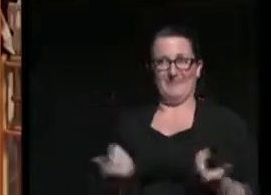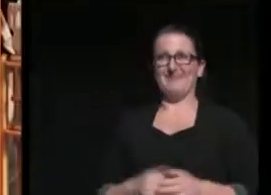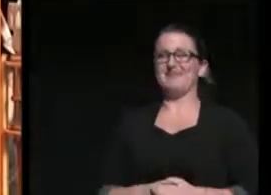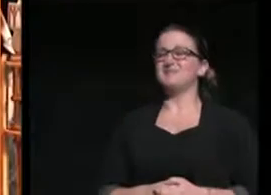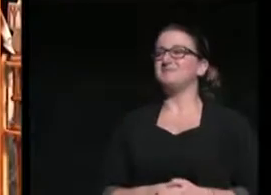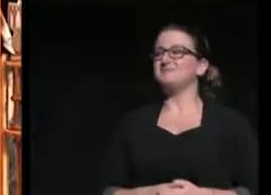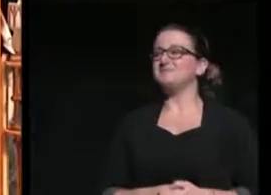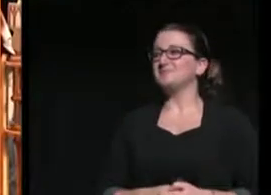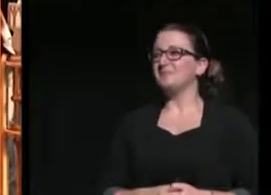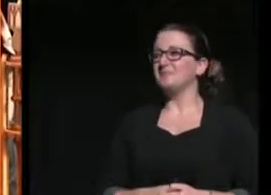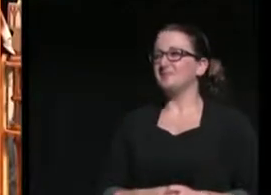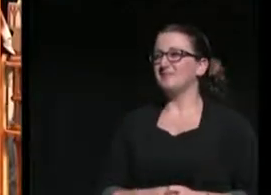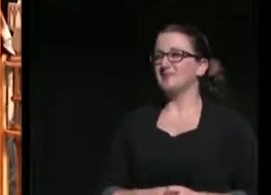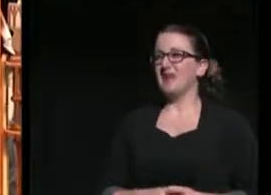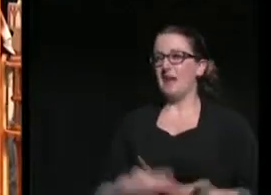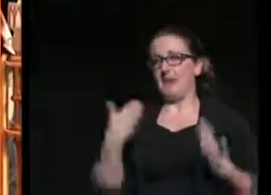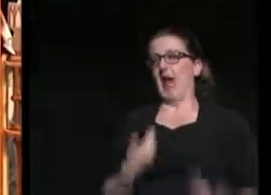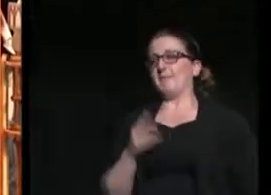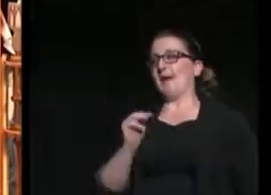I'm a Murphy after all.